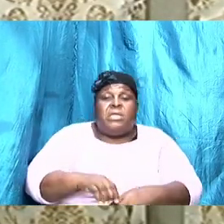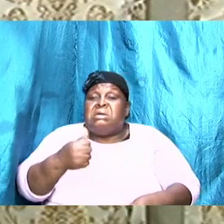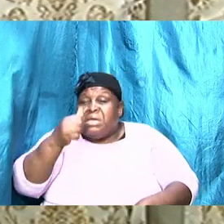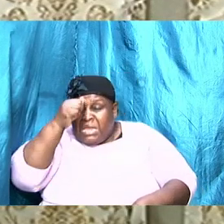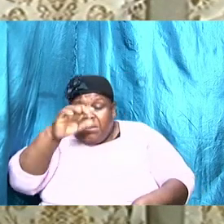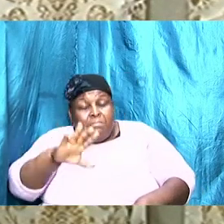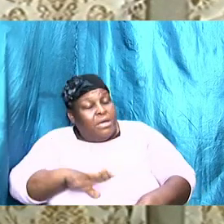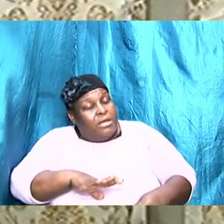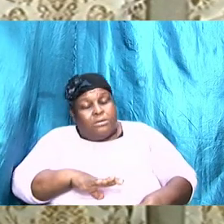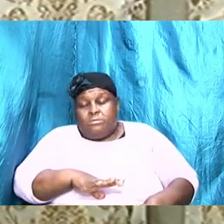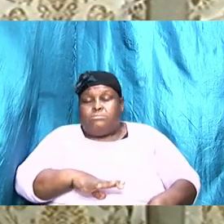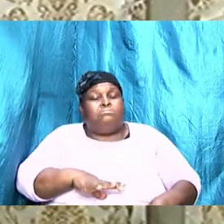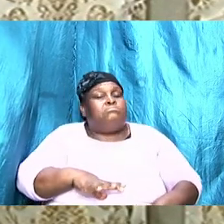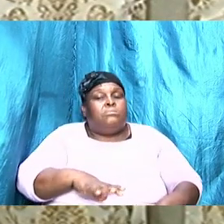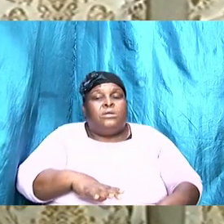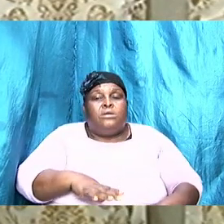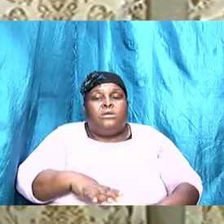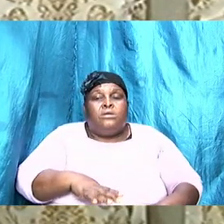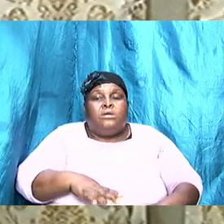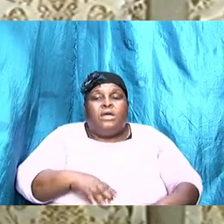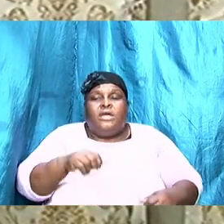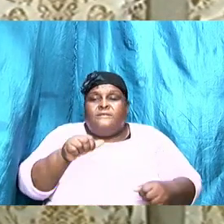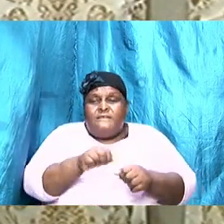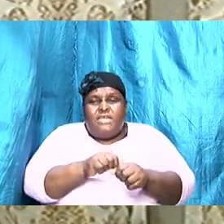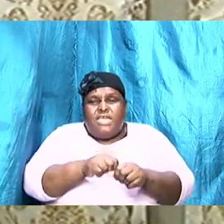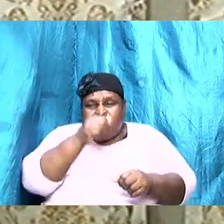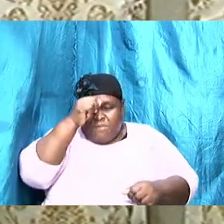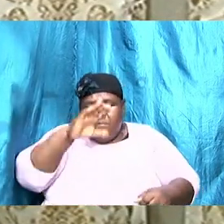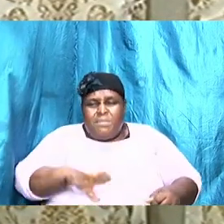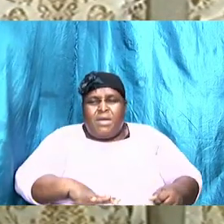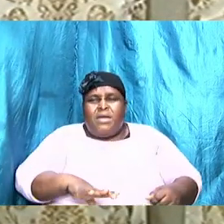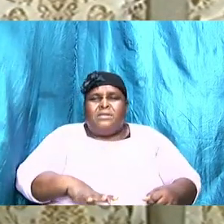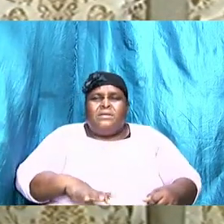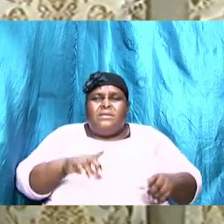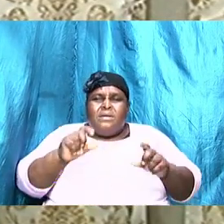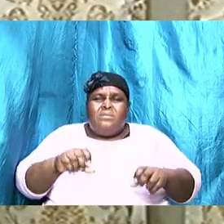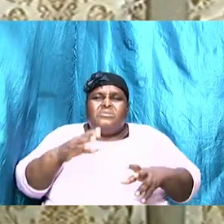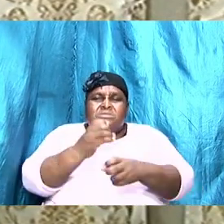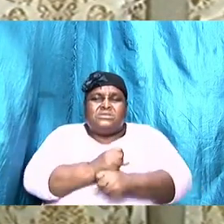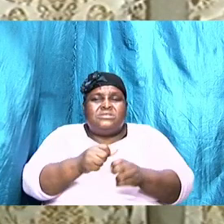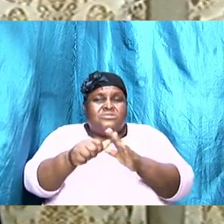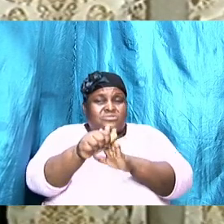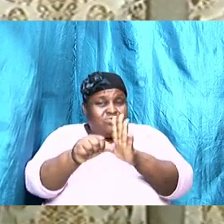any man and every man should take that scripture